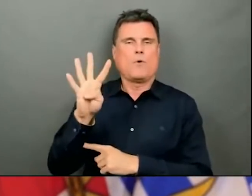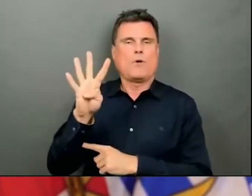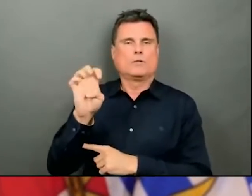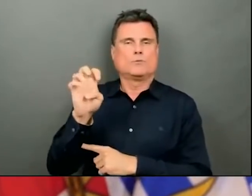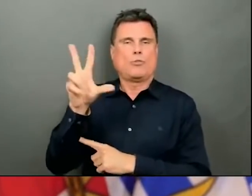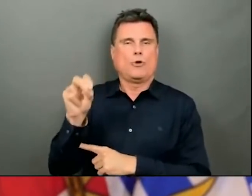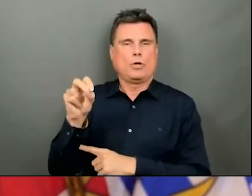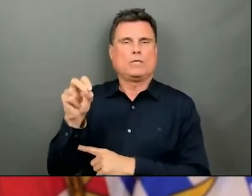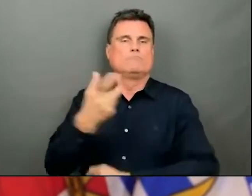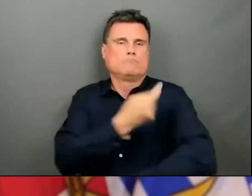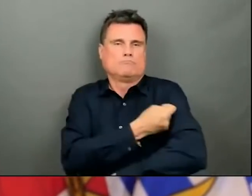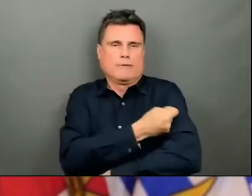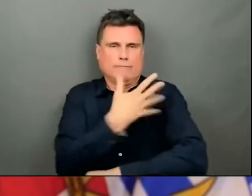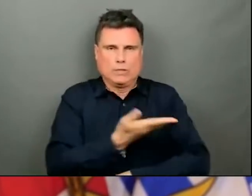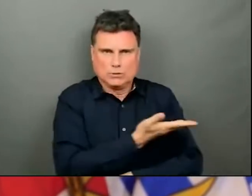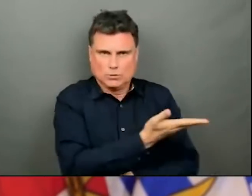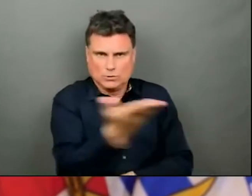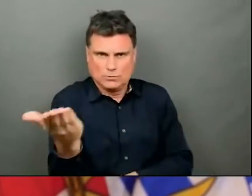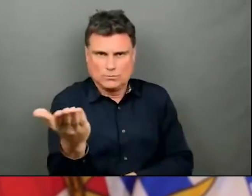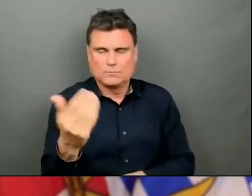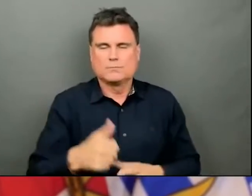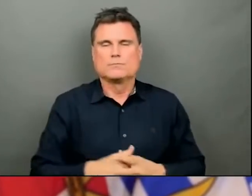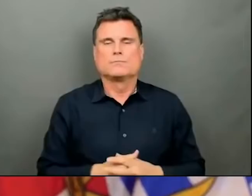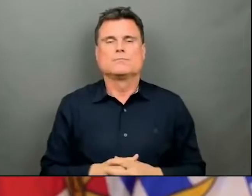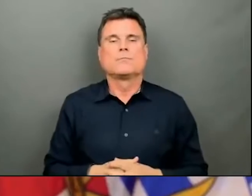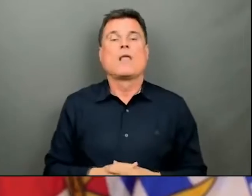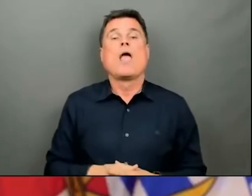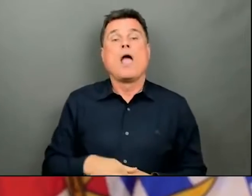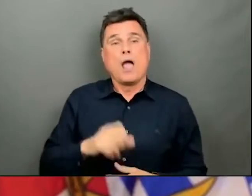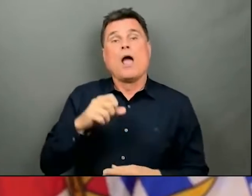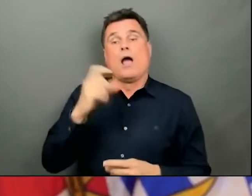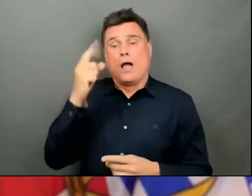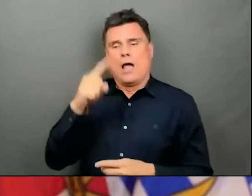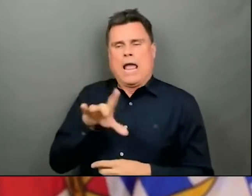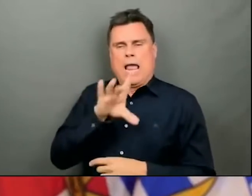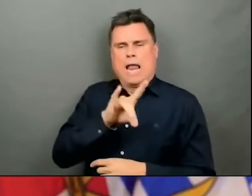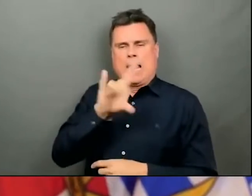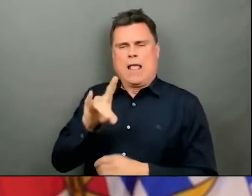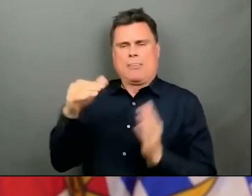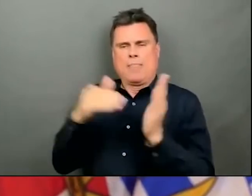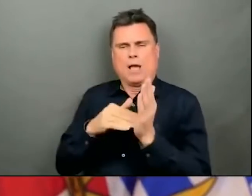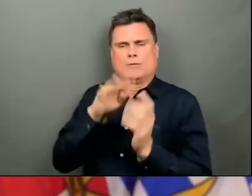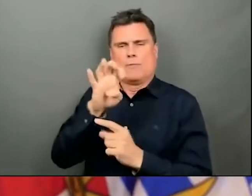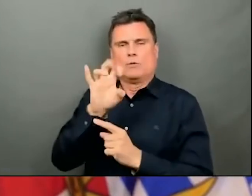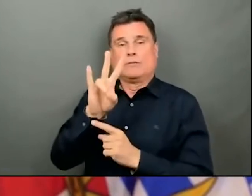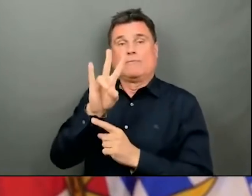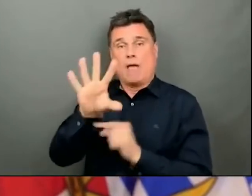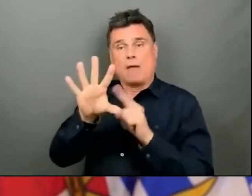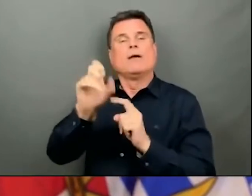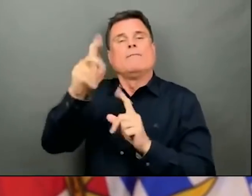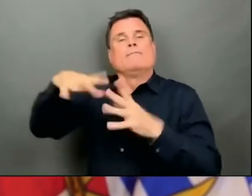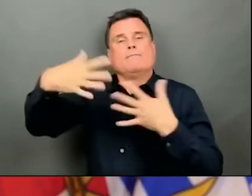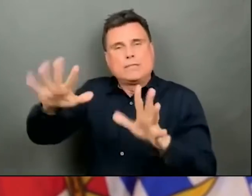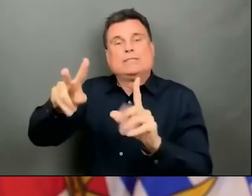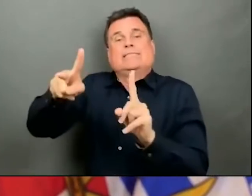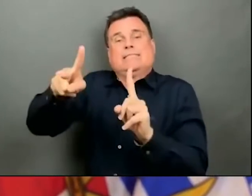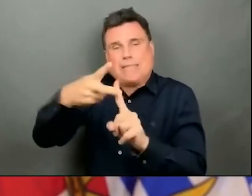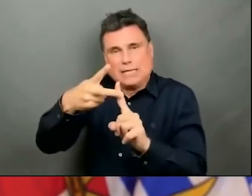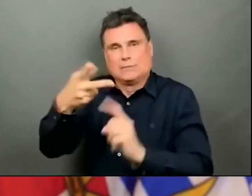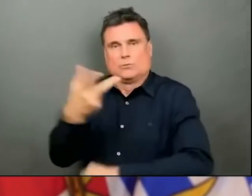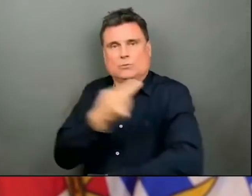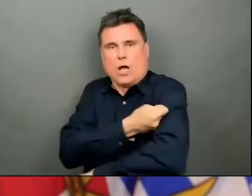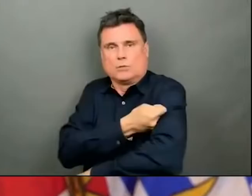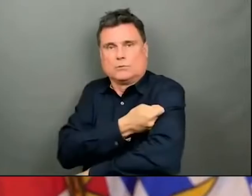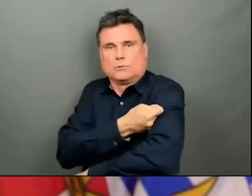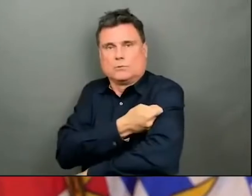vaccines in British Columbia. 88,475 are our second doses. And I just want to note for people,